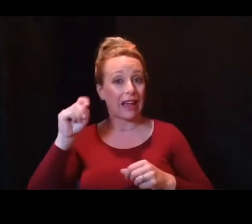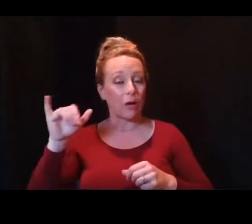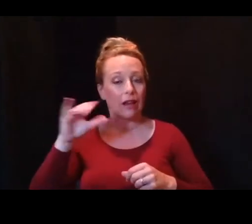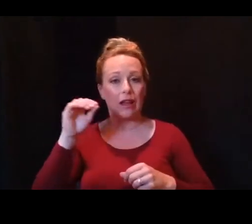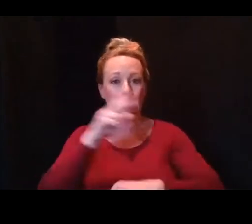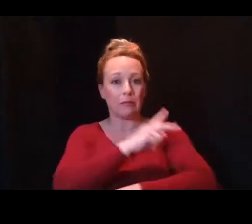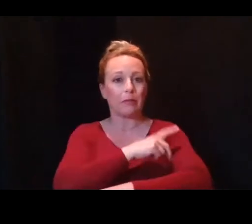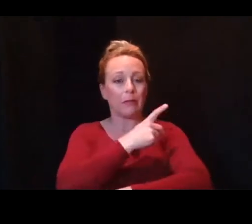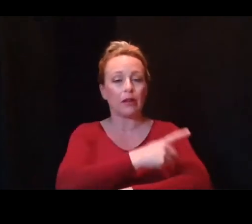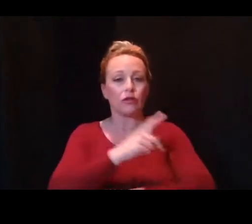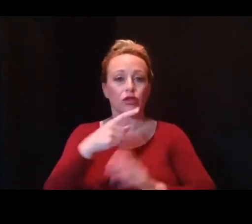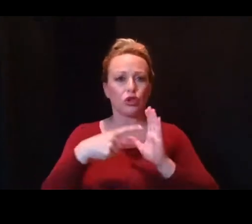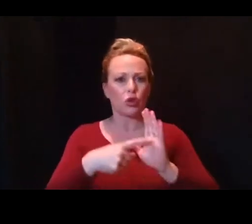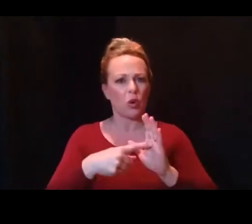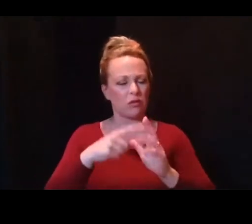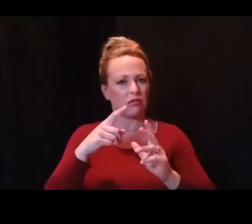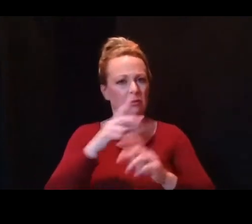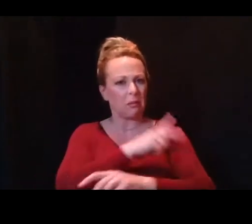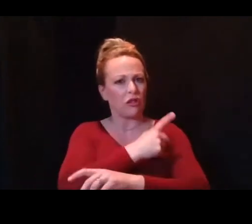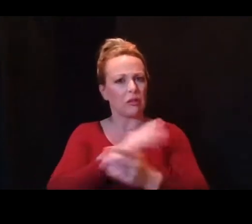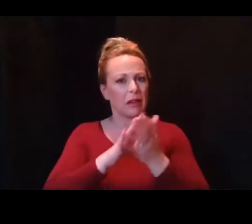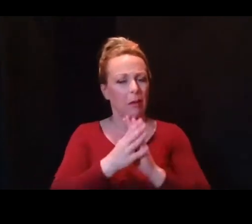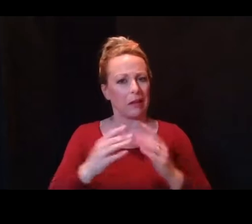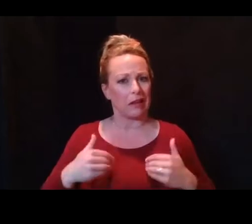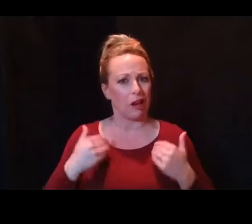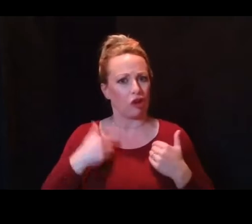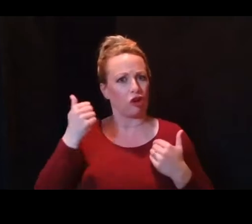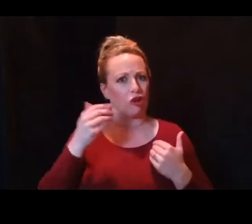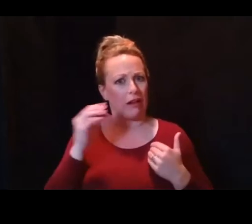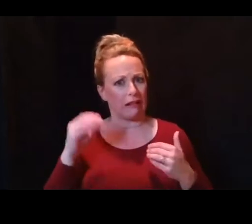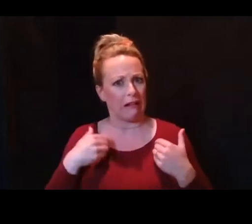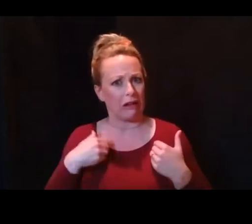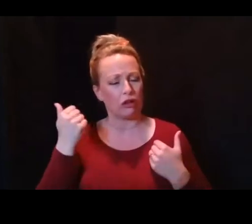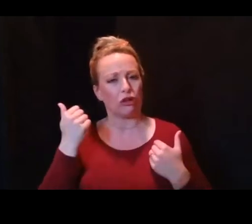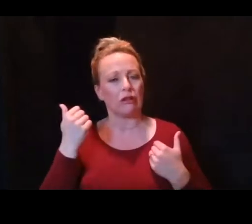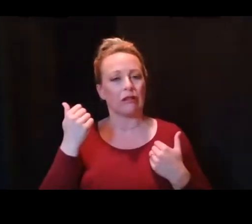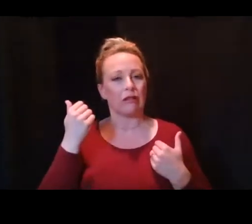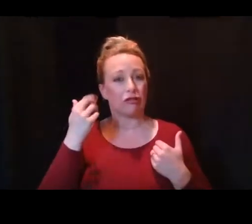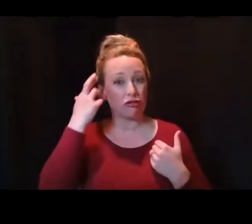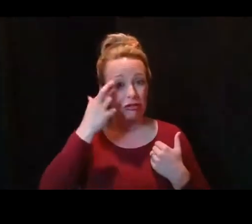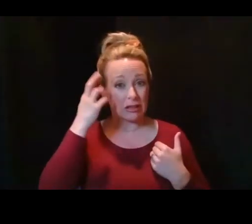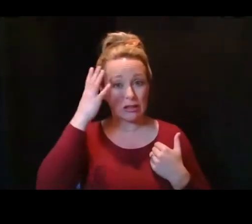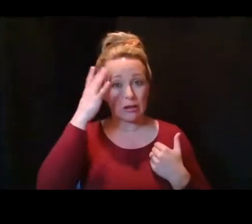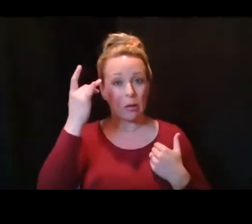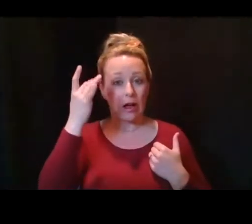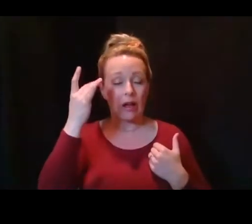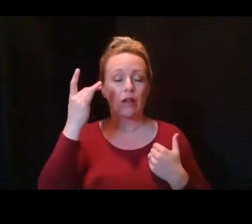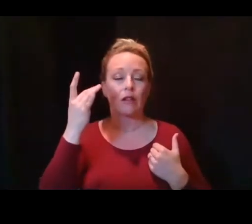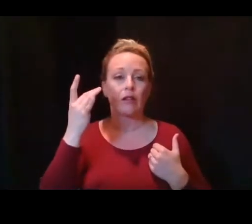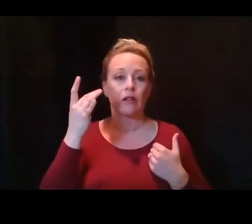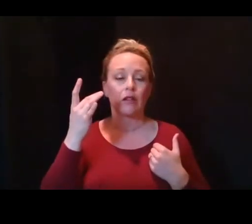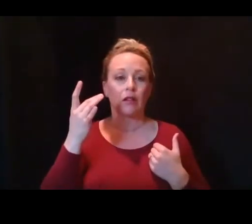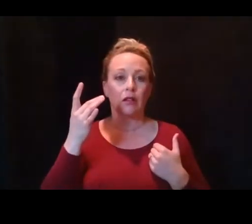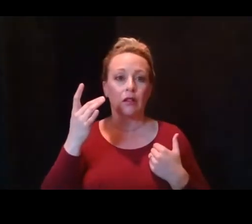that they are getting younger. That is largely due to the high rates of vaccination among